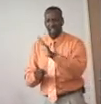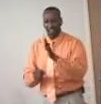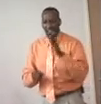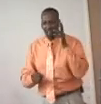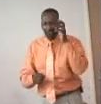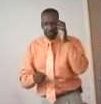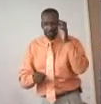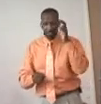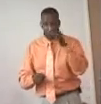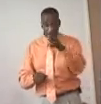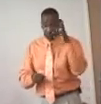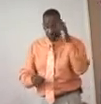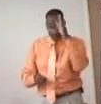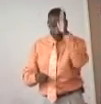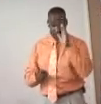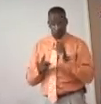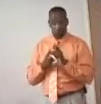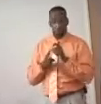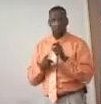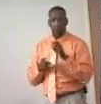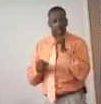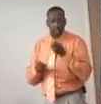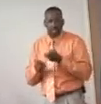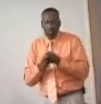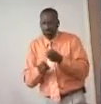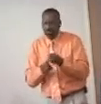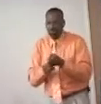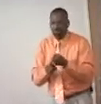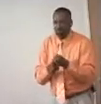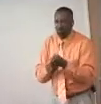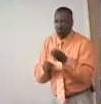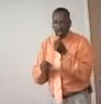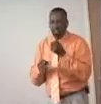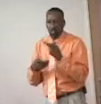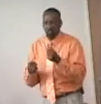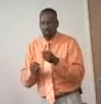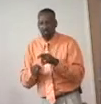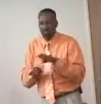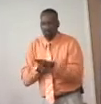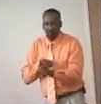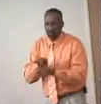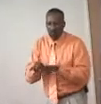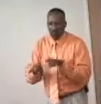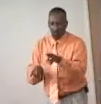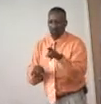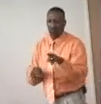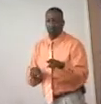ever heard God's word? I mean, it's not a trick question. It's not a trick question.